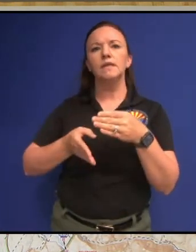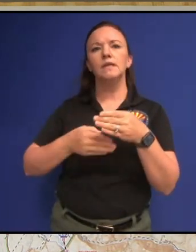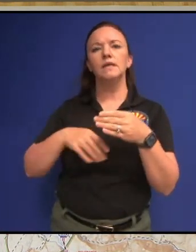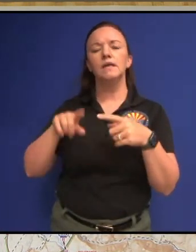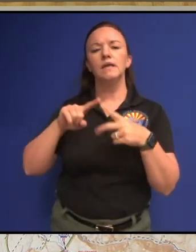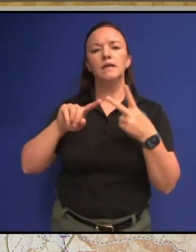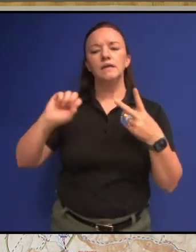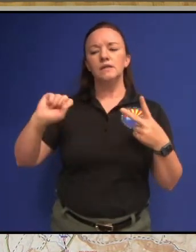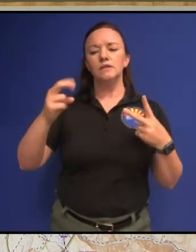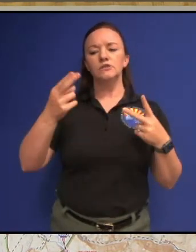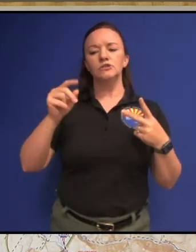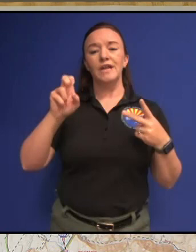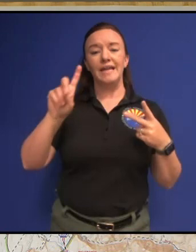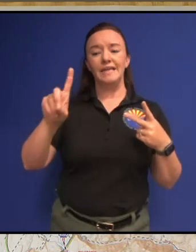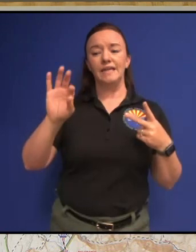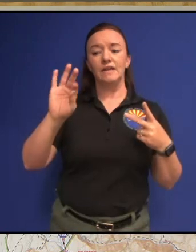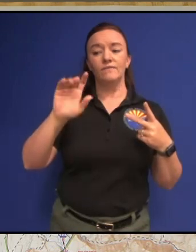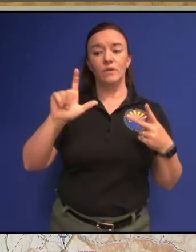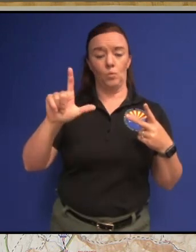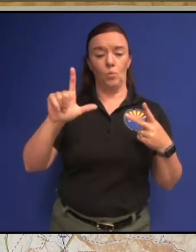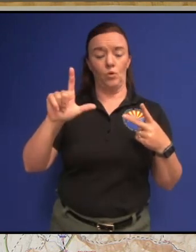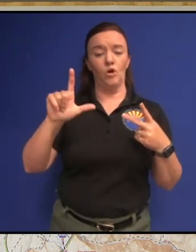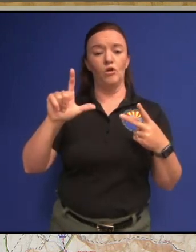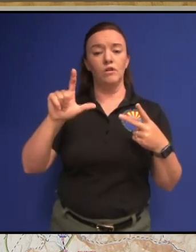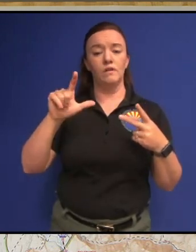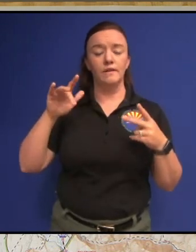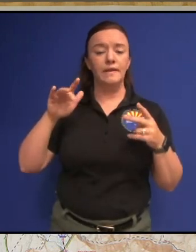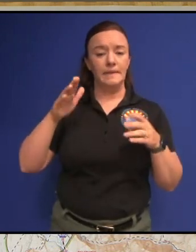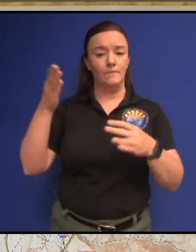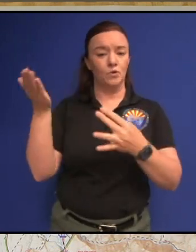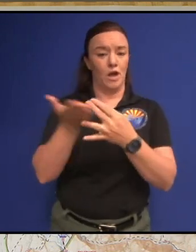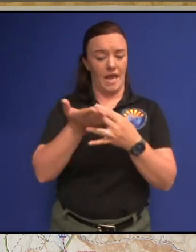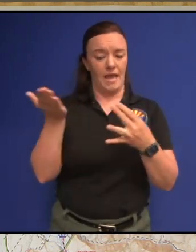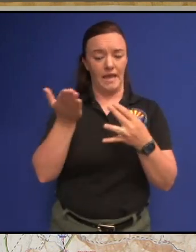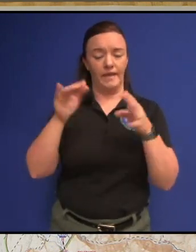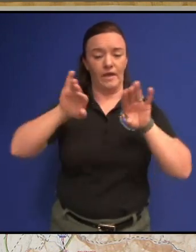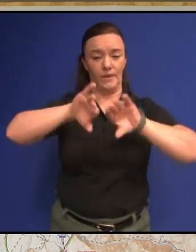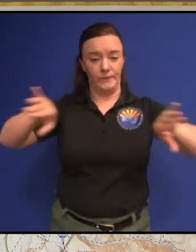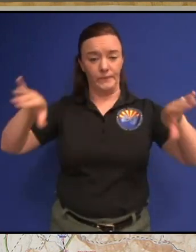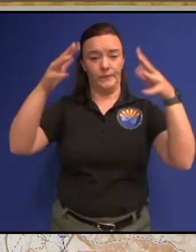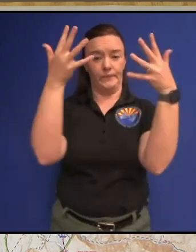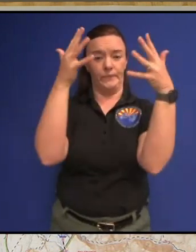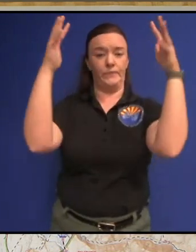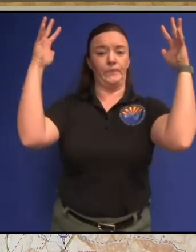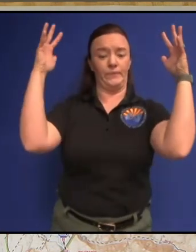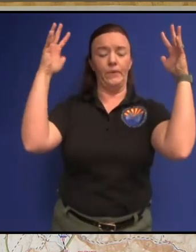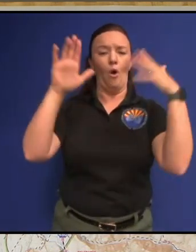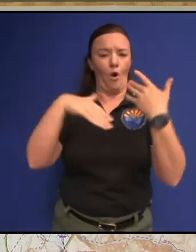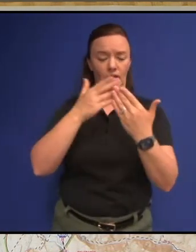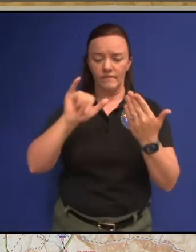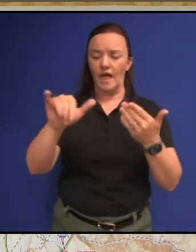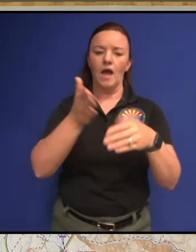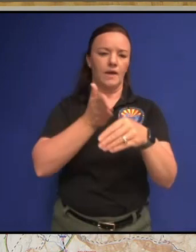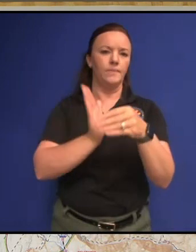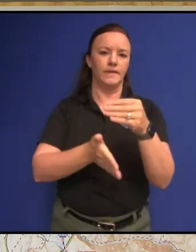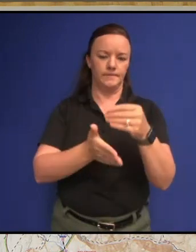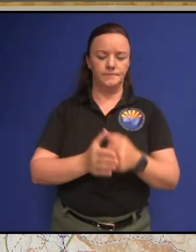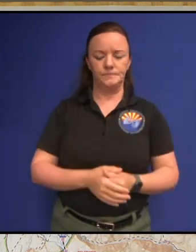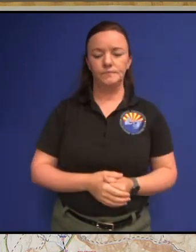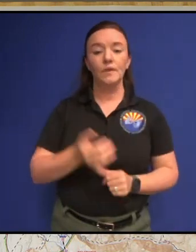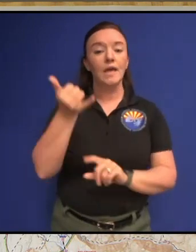break all the way around it is complete and all the logs are moved off of it you see these areas that are yellow right here so that